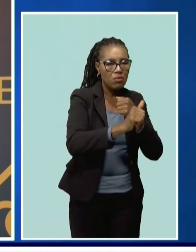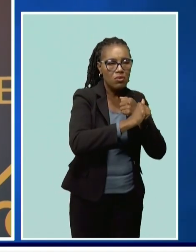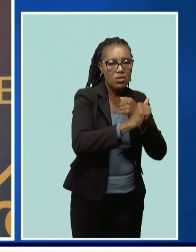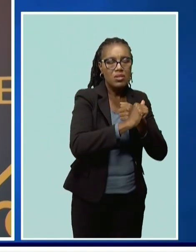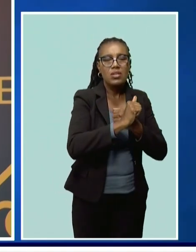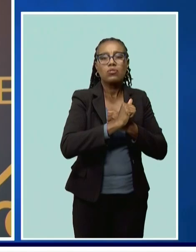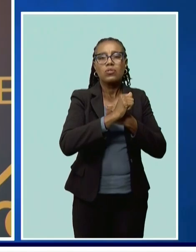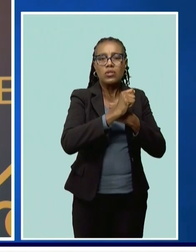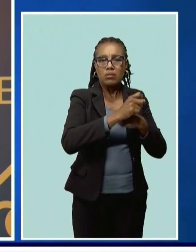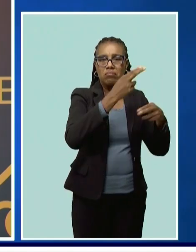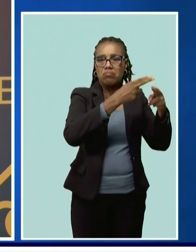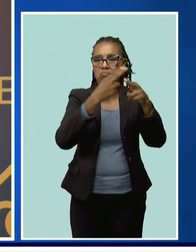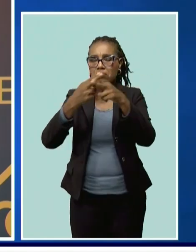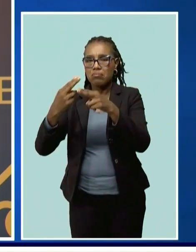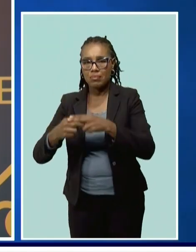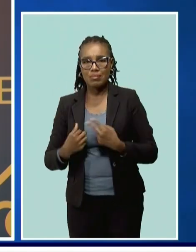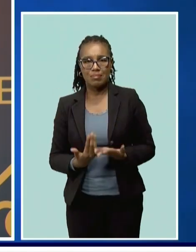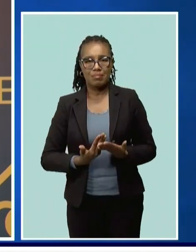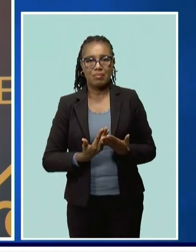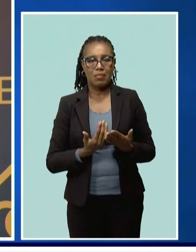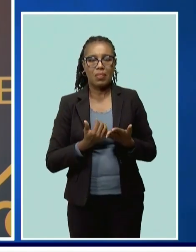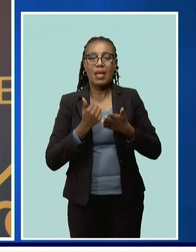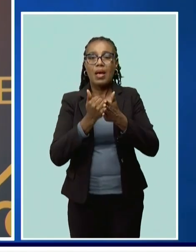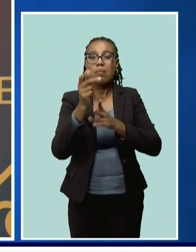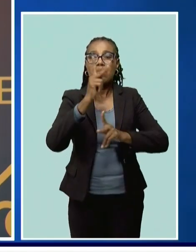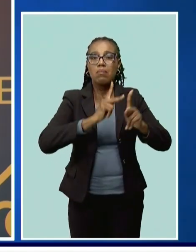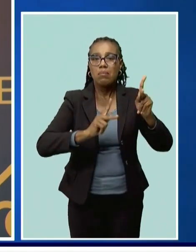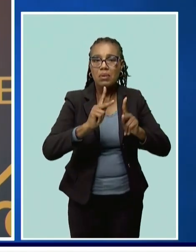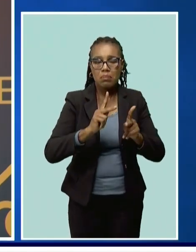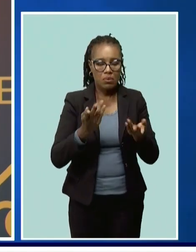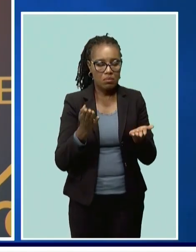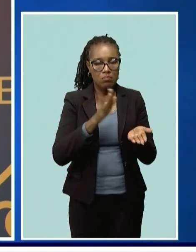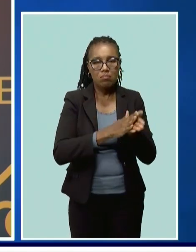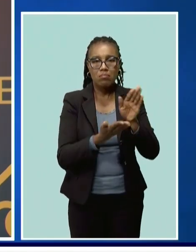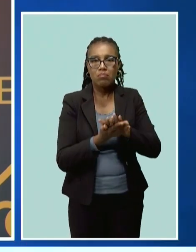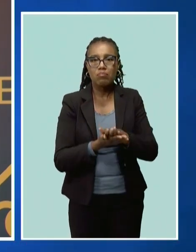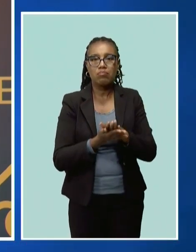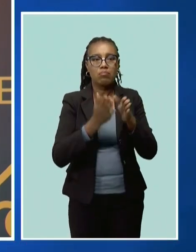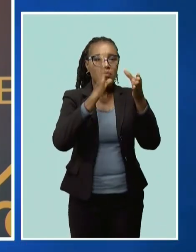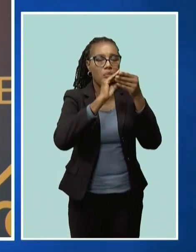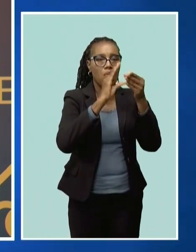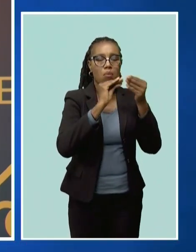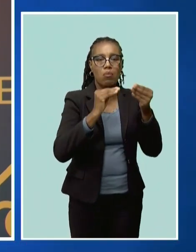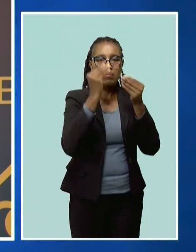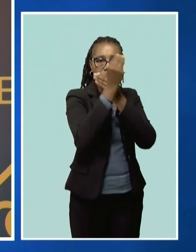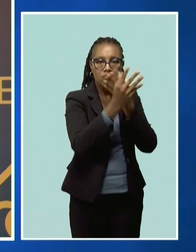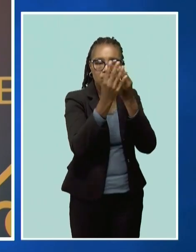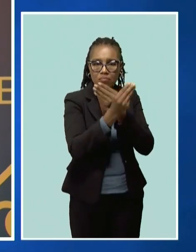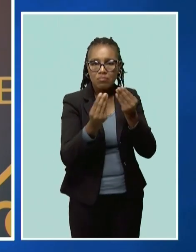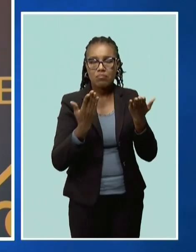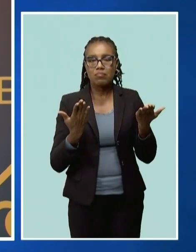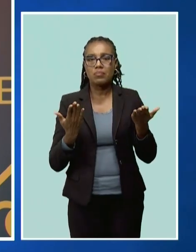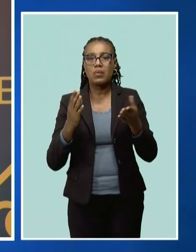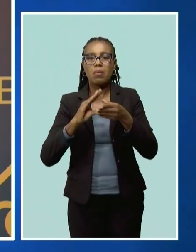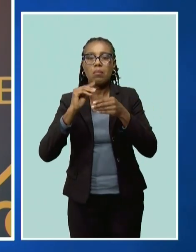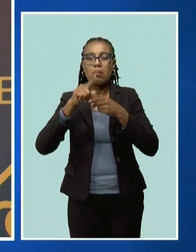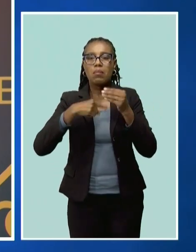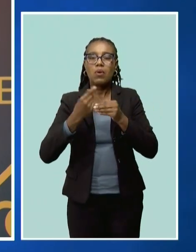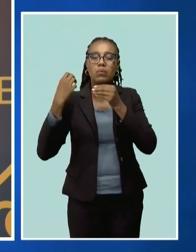outreach and public education materials, creating public friendly tsunami,